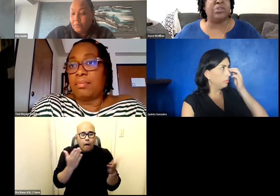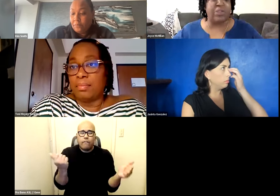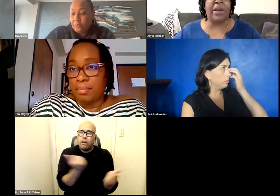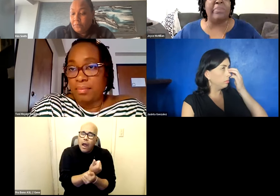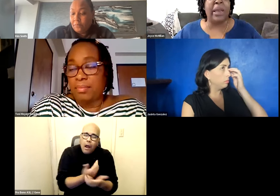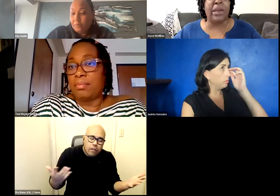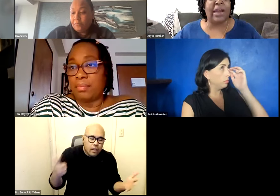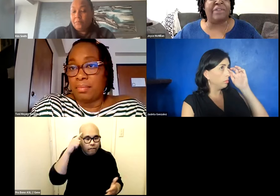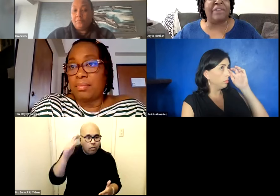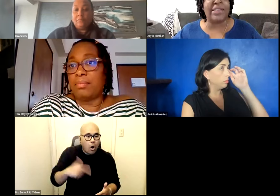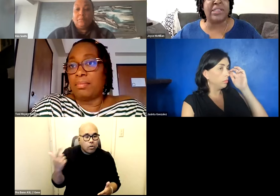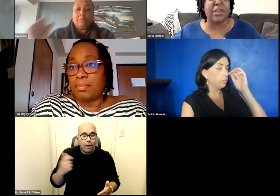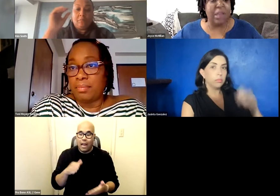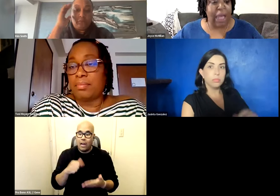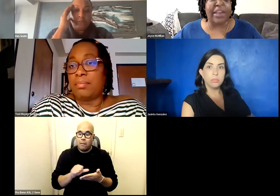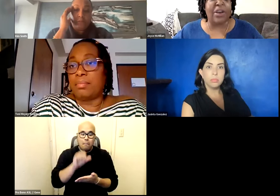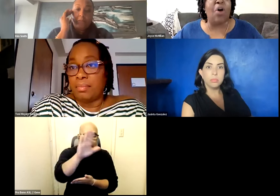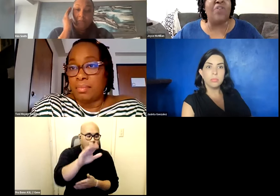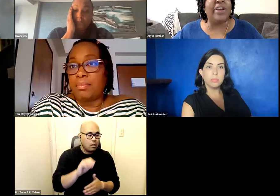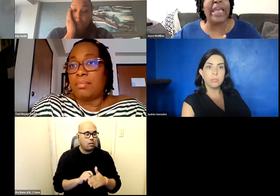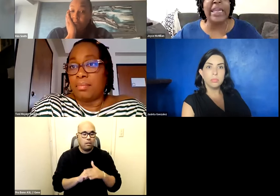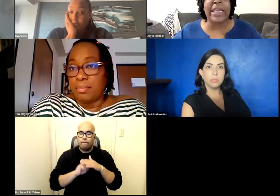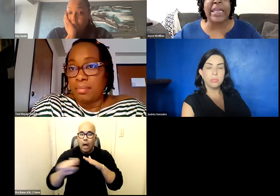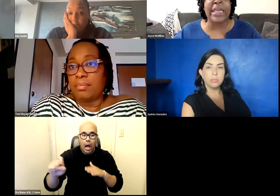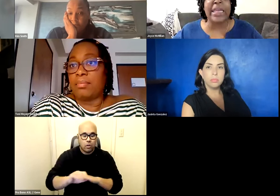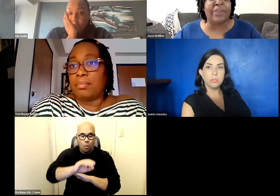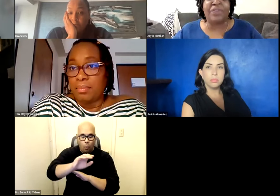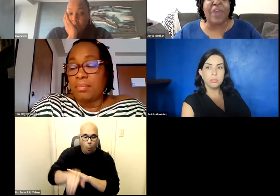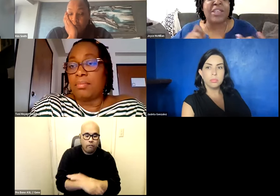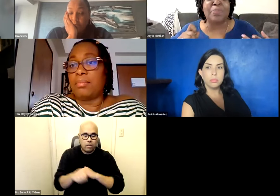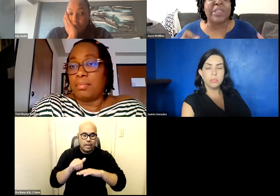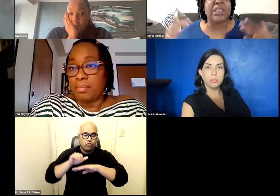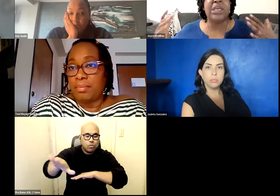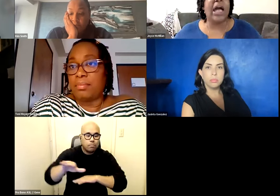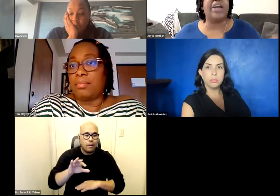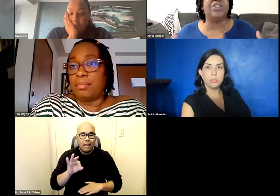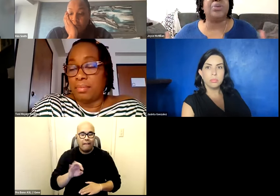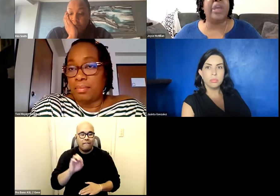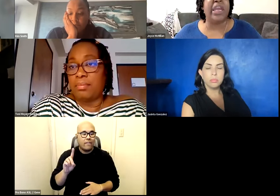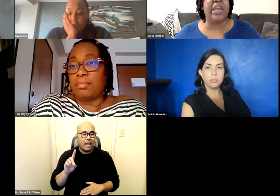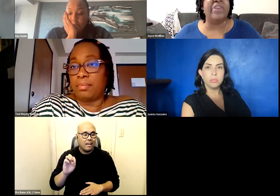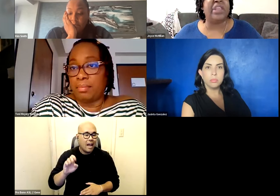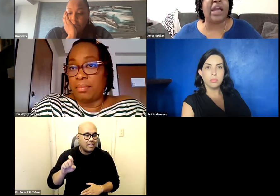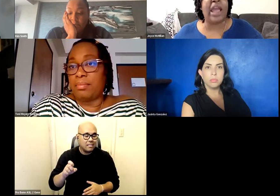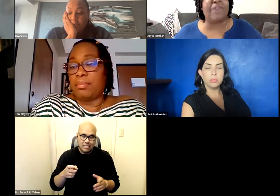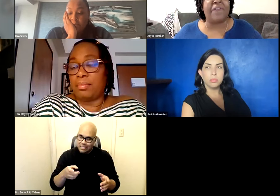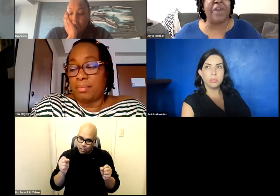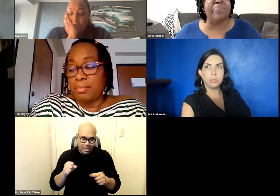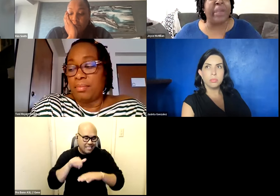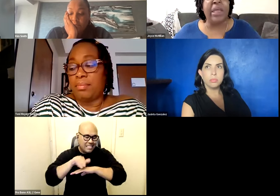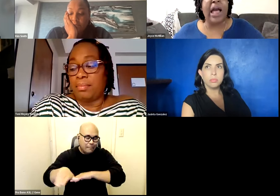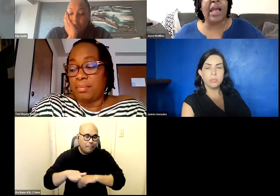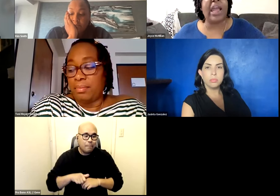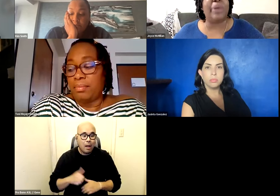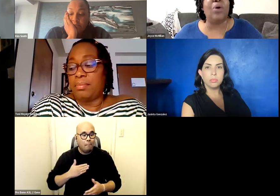as an alternative i could mail it i could fax it i could overnight it i could fed express it i could do any and everything i can have a